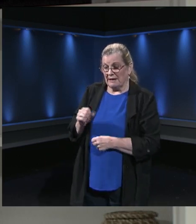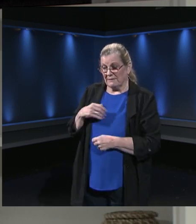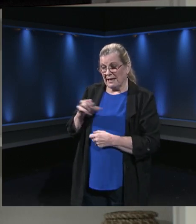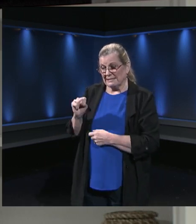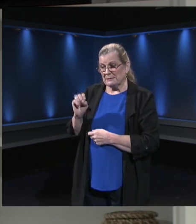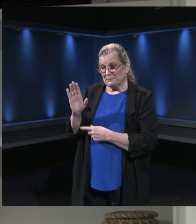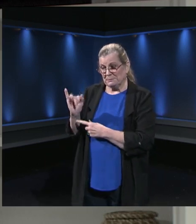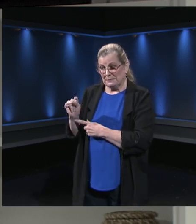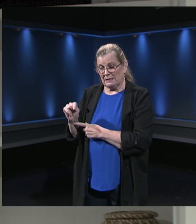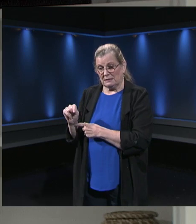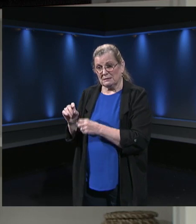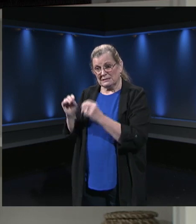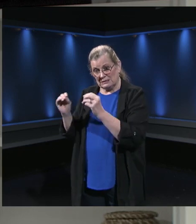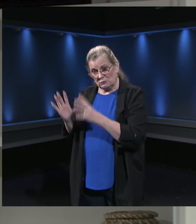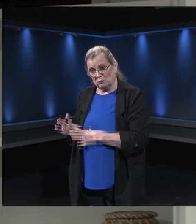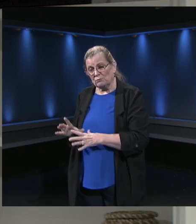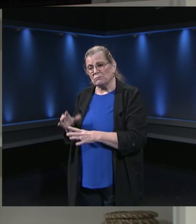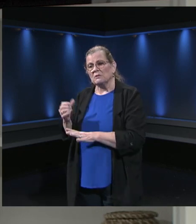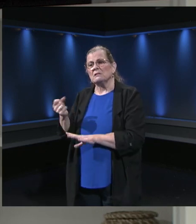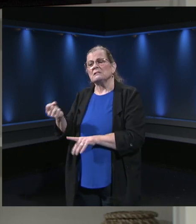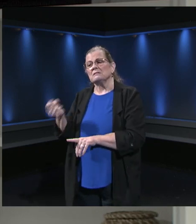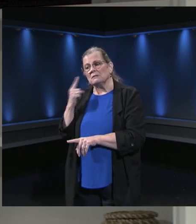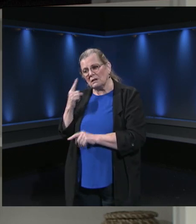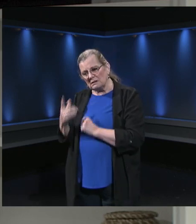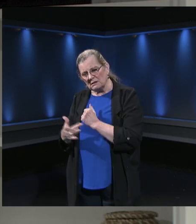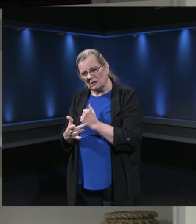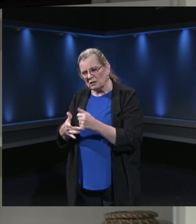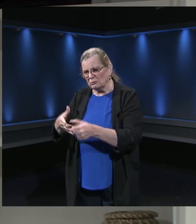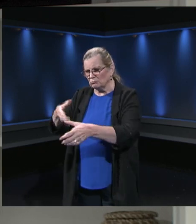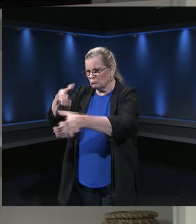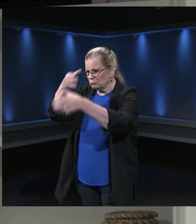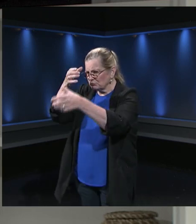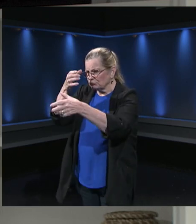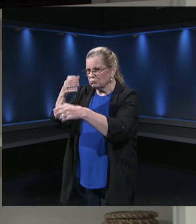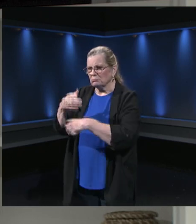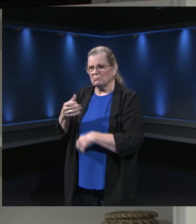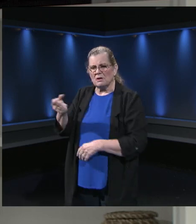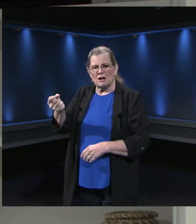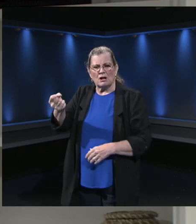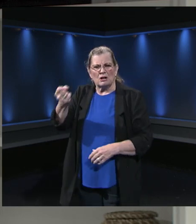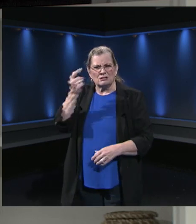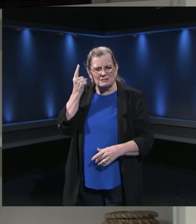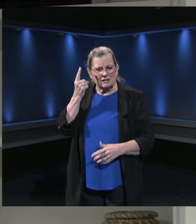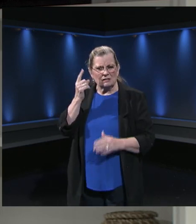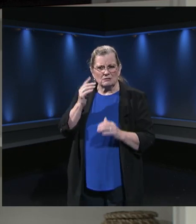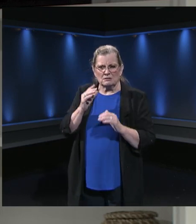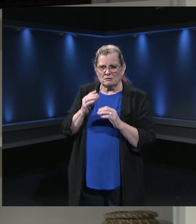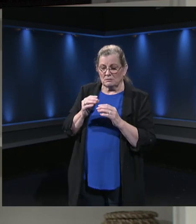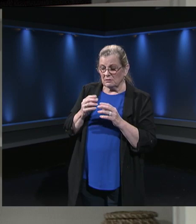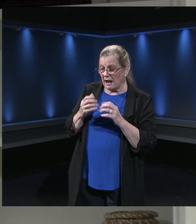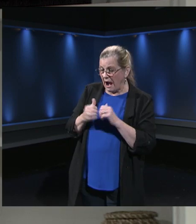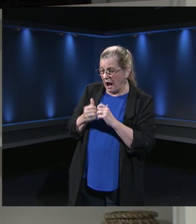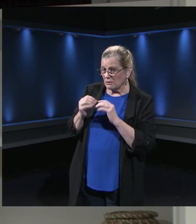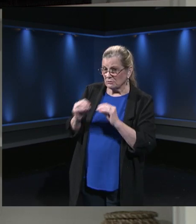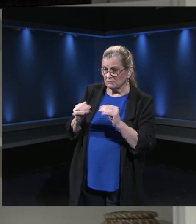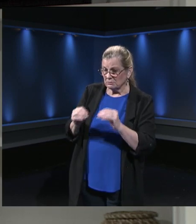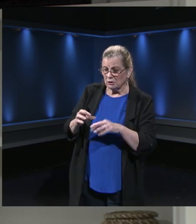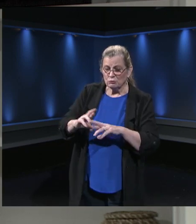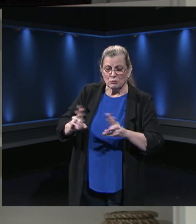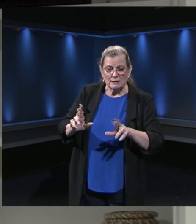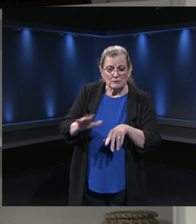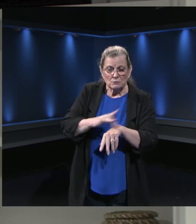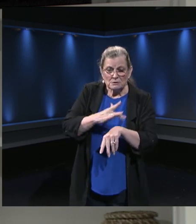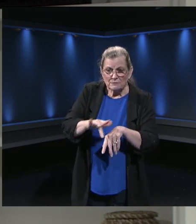kids, so that teachers understand the technology, understand the instructional resources that the technology can help